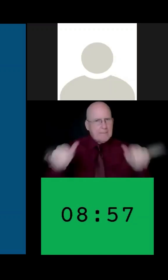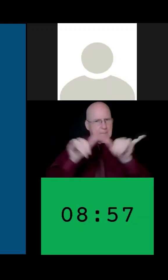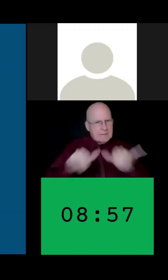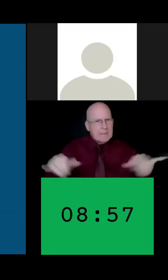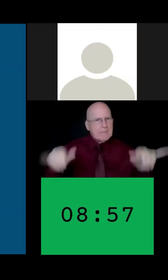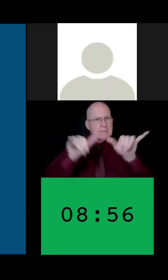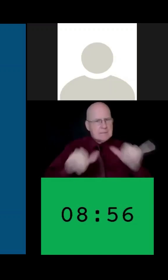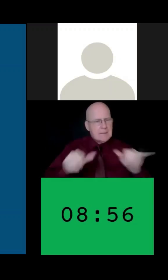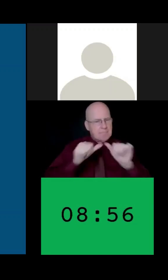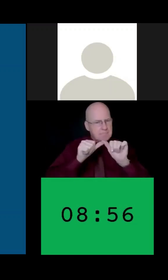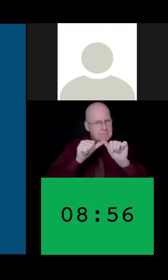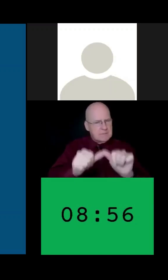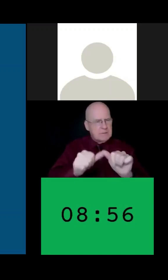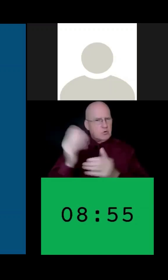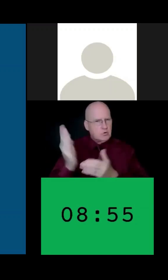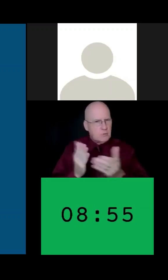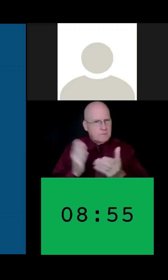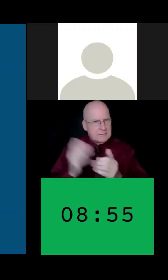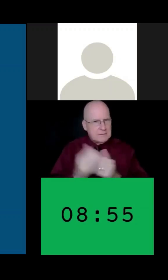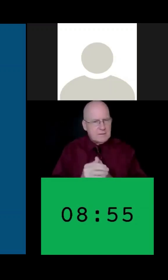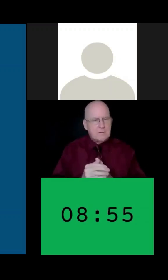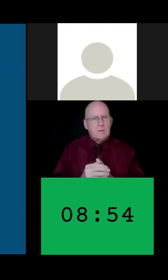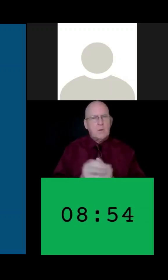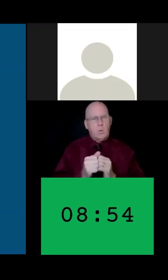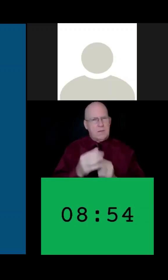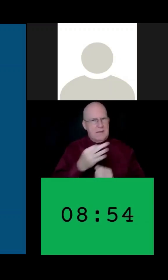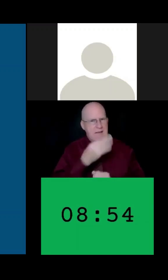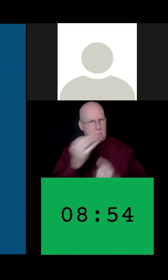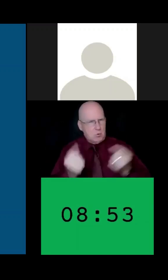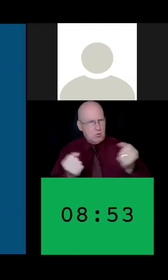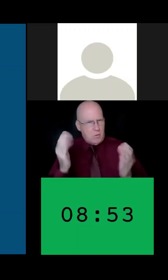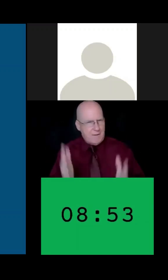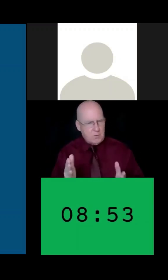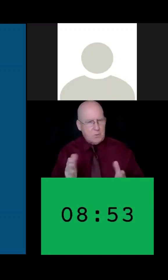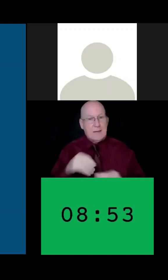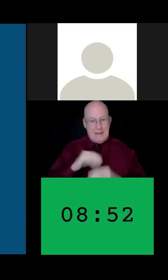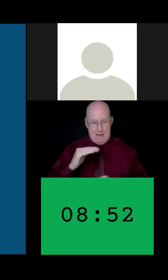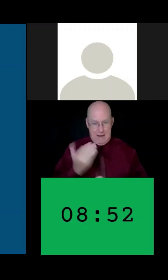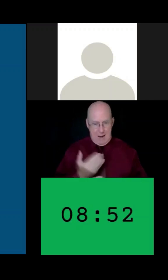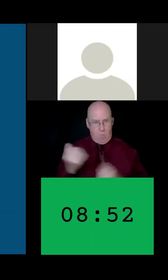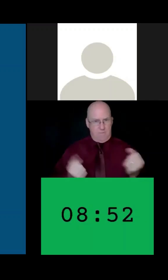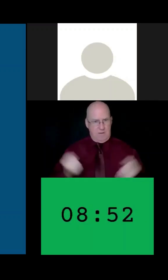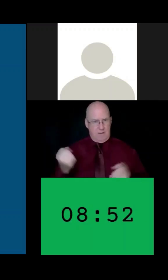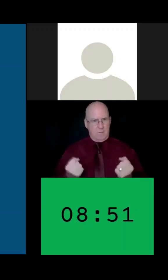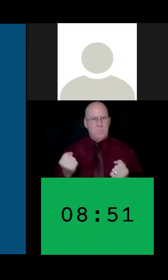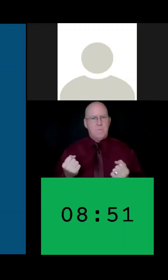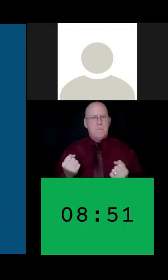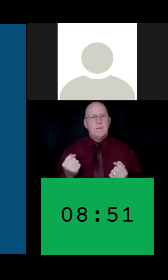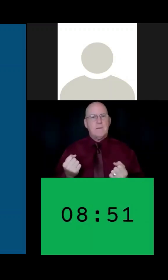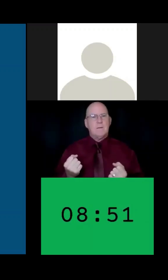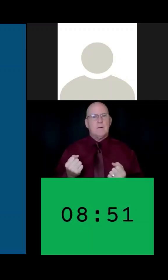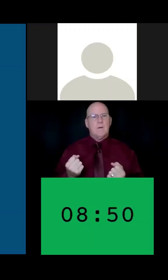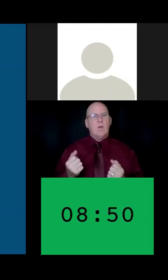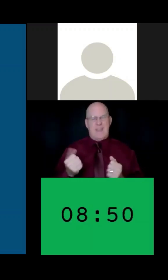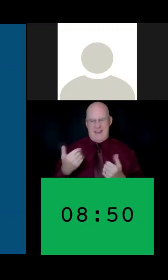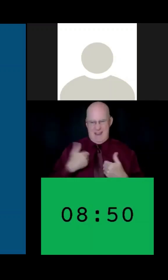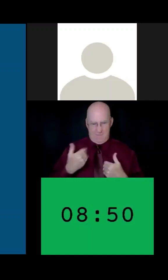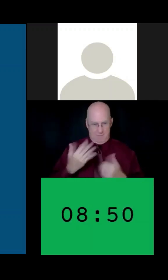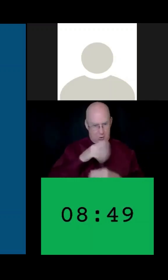by knowledgeable professional drivers in our own fleet of vehicles outfitted in your most needed amenities.